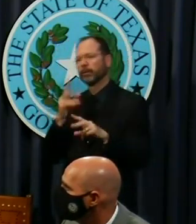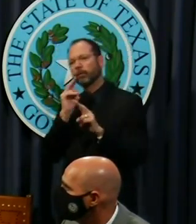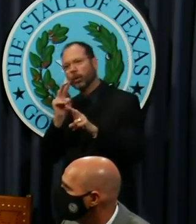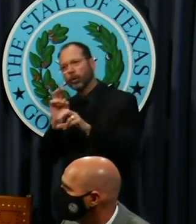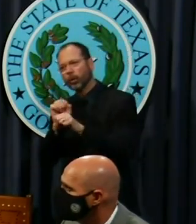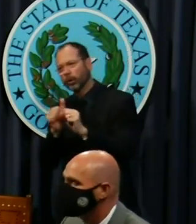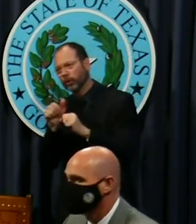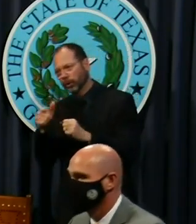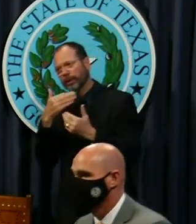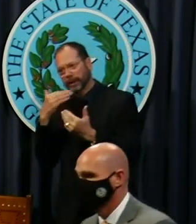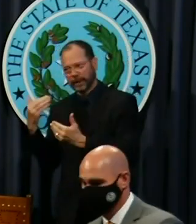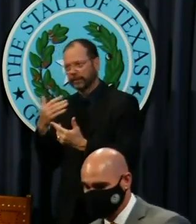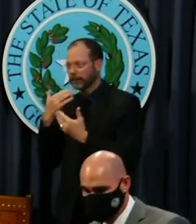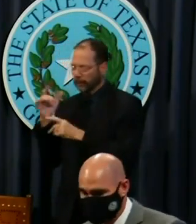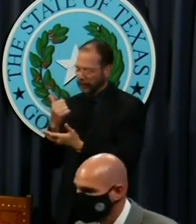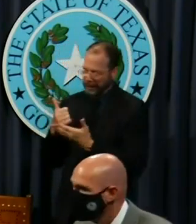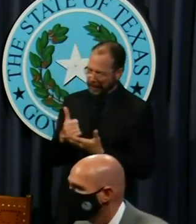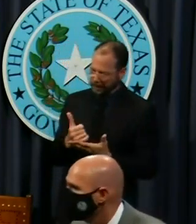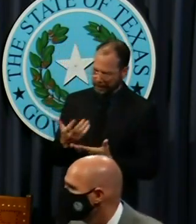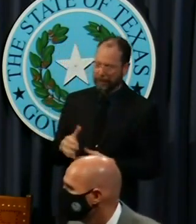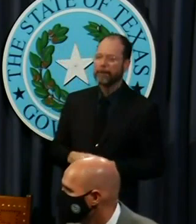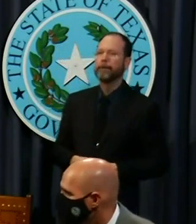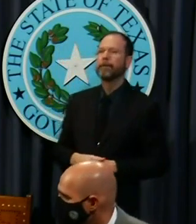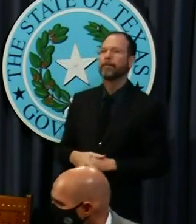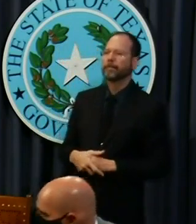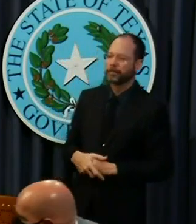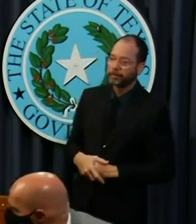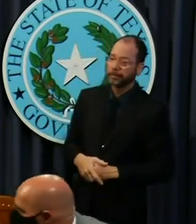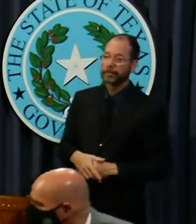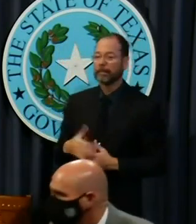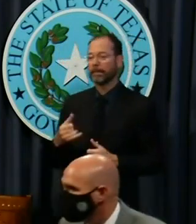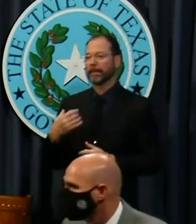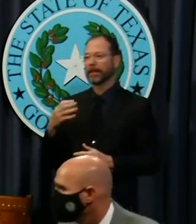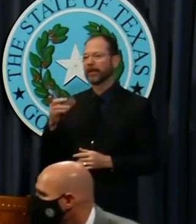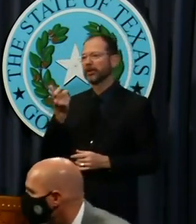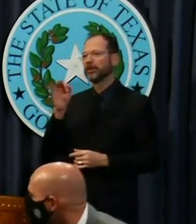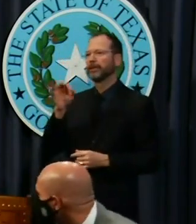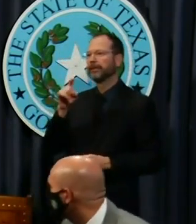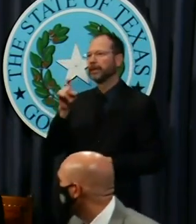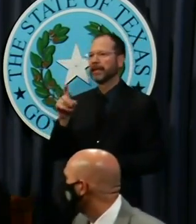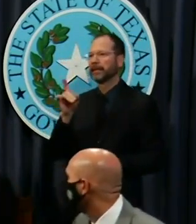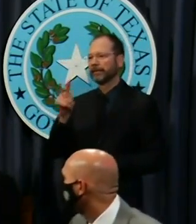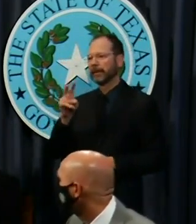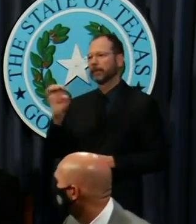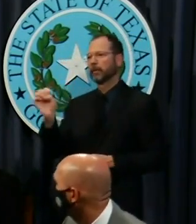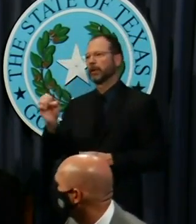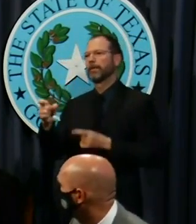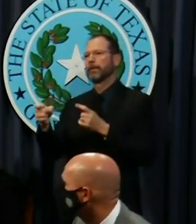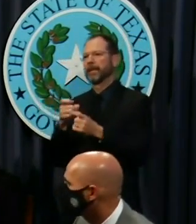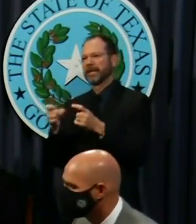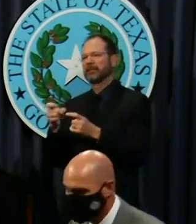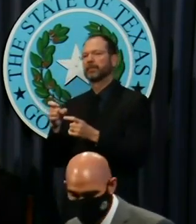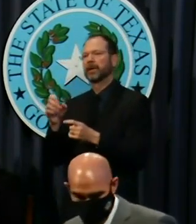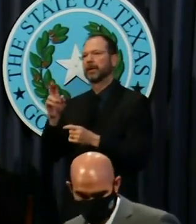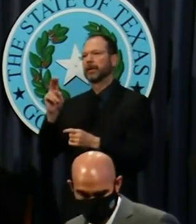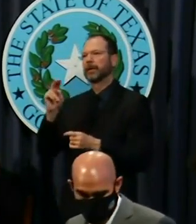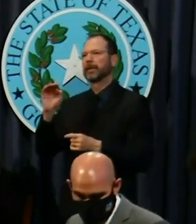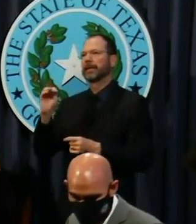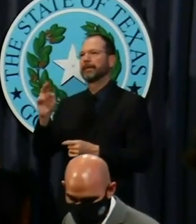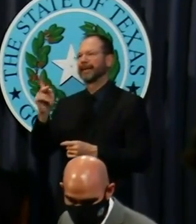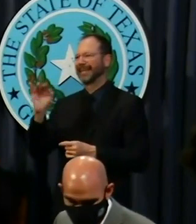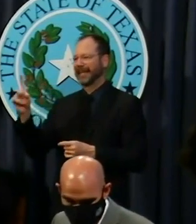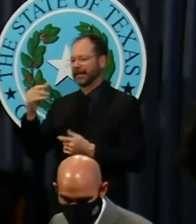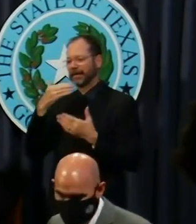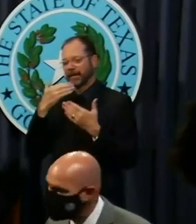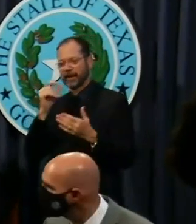working with you. Thank you. Well, thank you for your help getting that done. Thank you. And now the chief of the Texas Division of Emergency Management and the MCIT. Thank you, Governor.